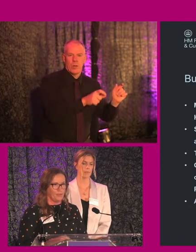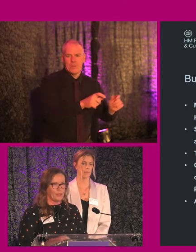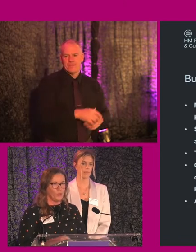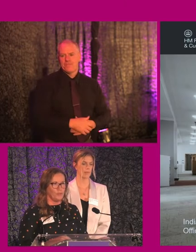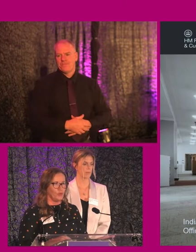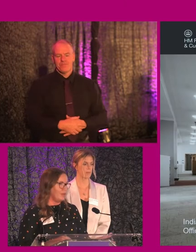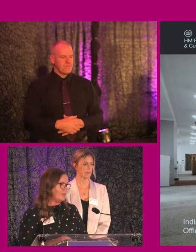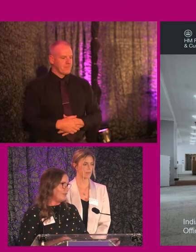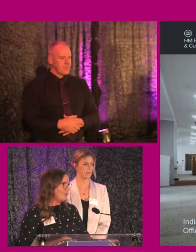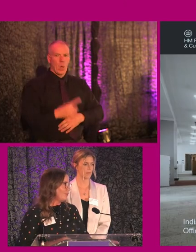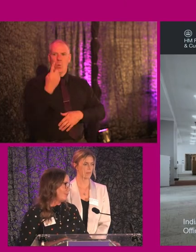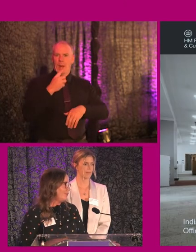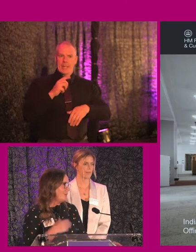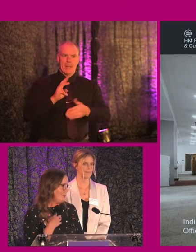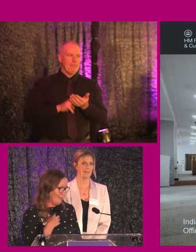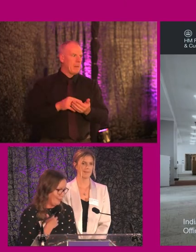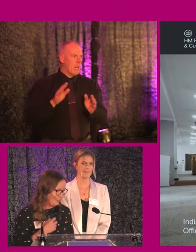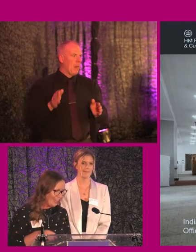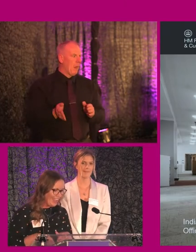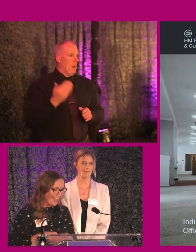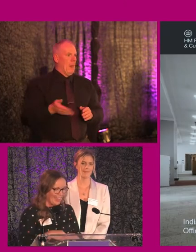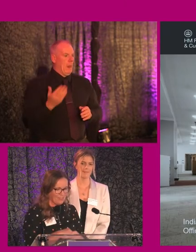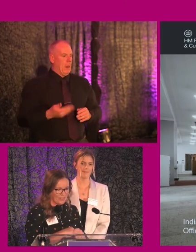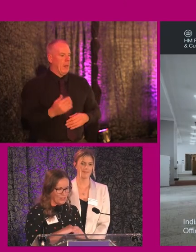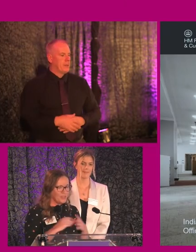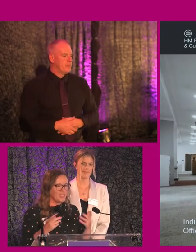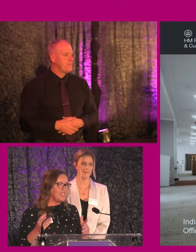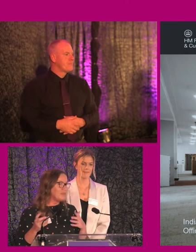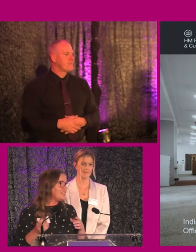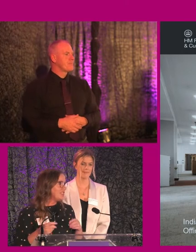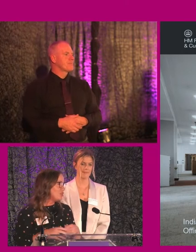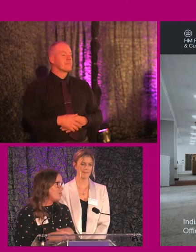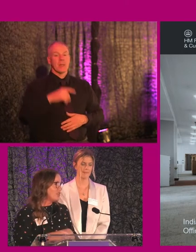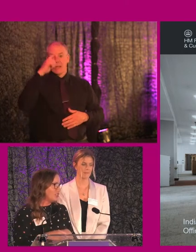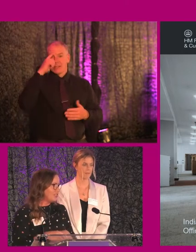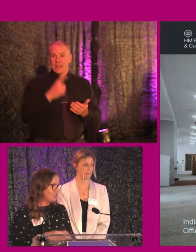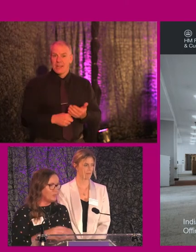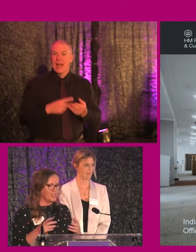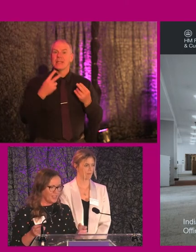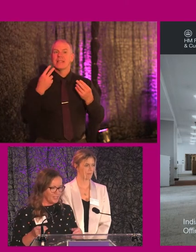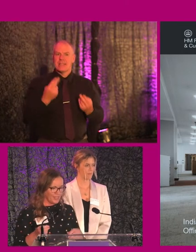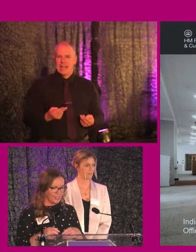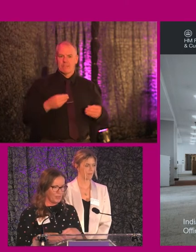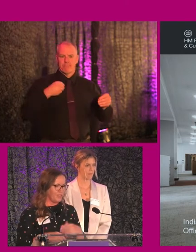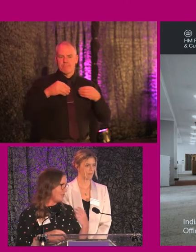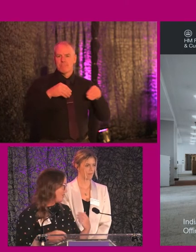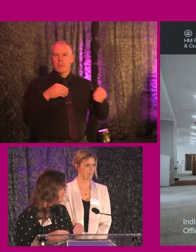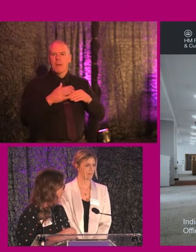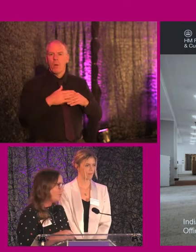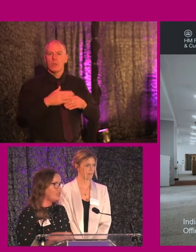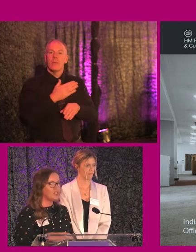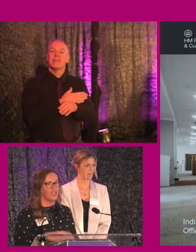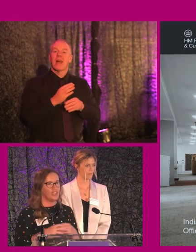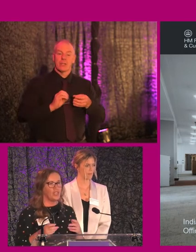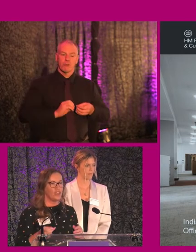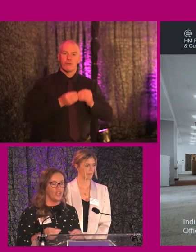I'm getting told I've got a minute left, so I'm going to speed up. So we decided we needed a little bit more agility. So we started creating spaces, as Terry